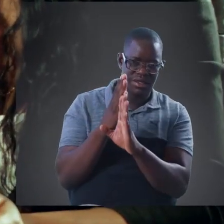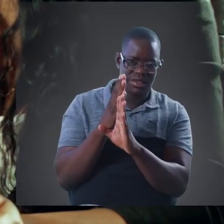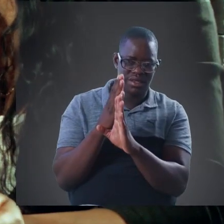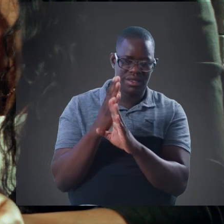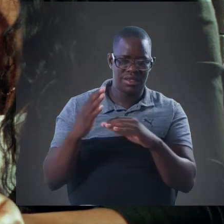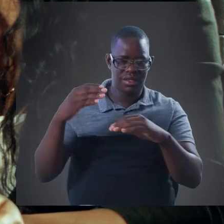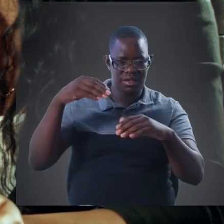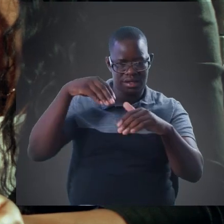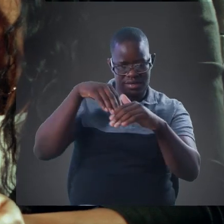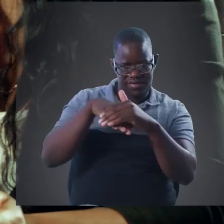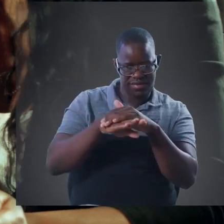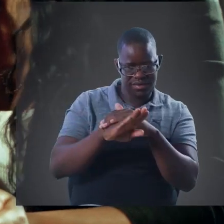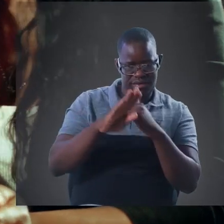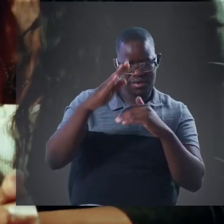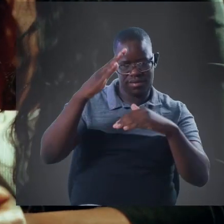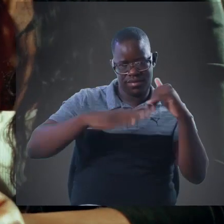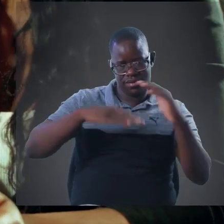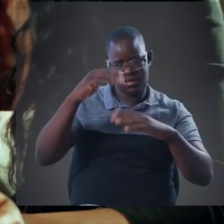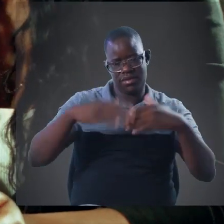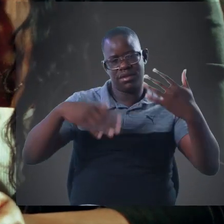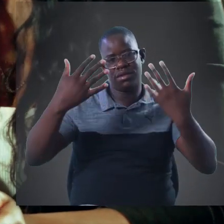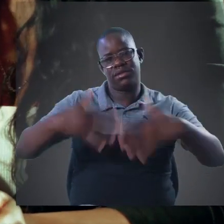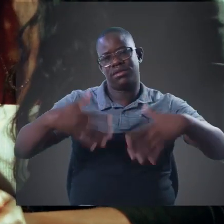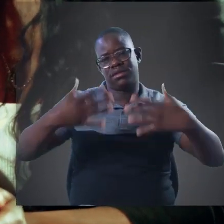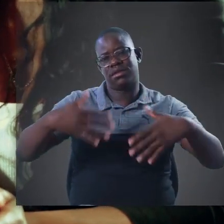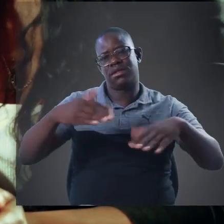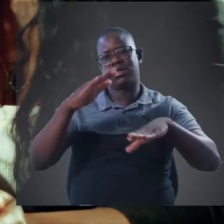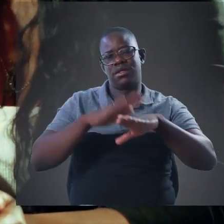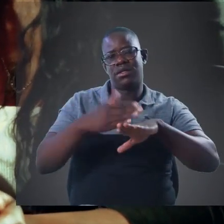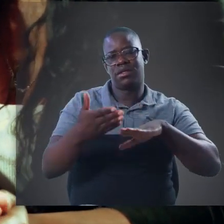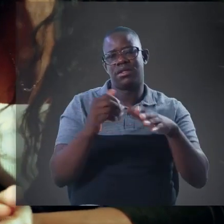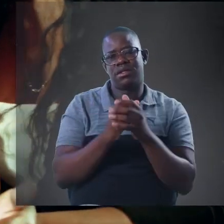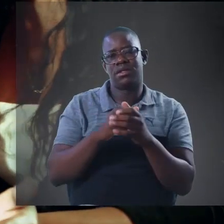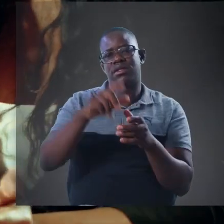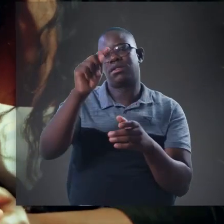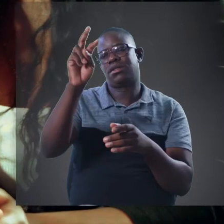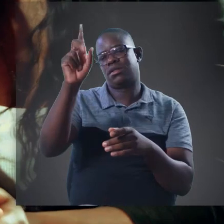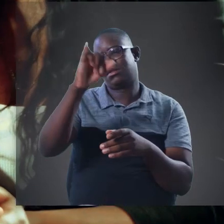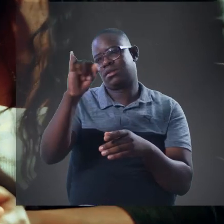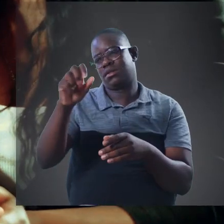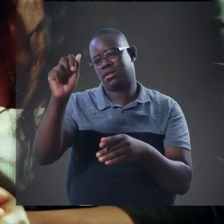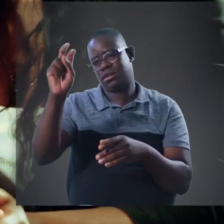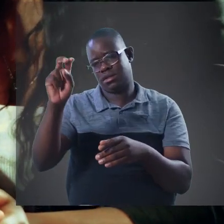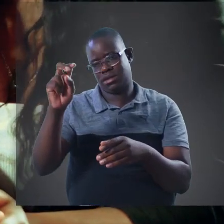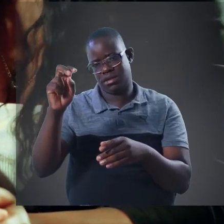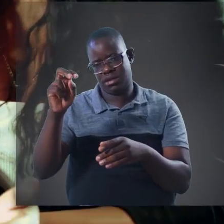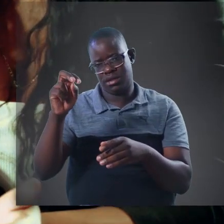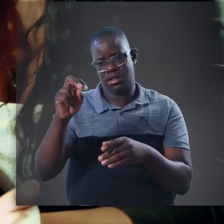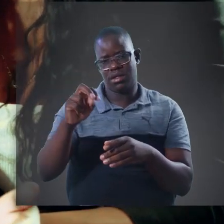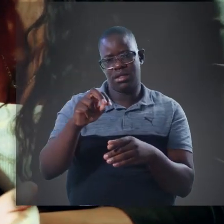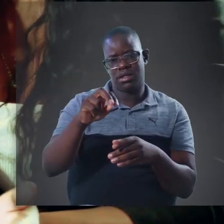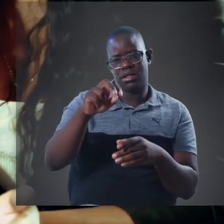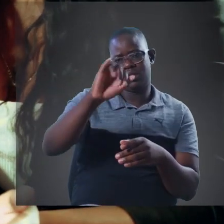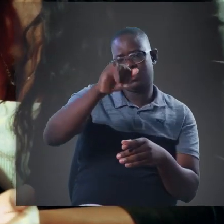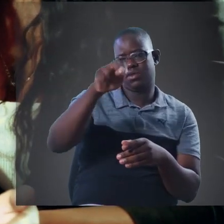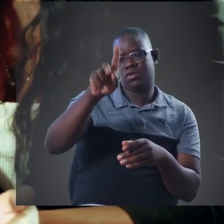I think that the government can be involved, like, directly through investing in the building of industries. Take, for